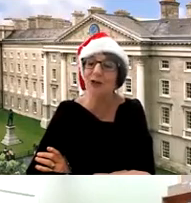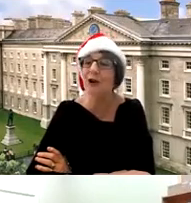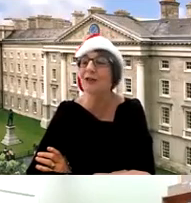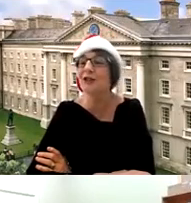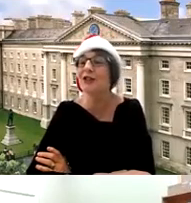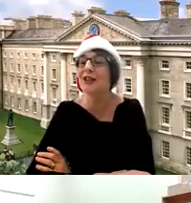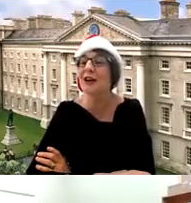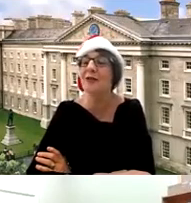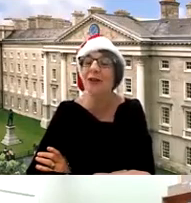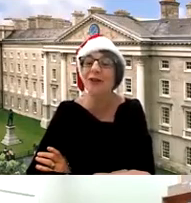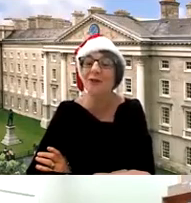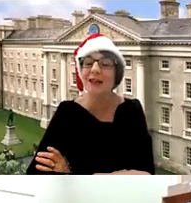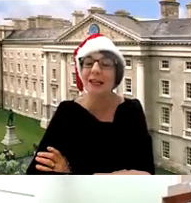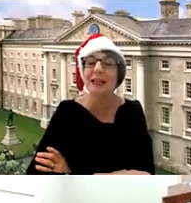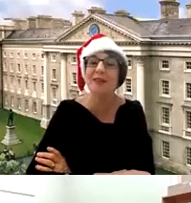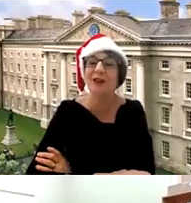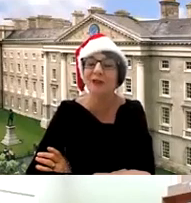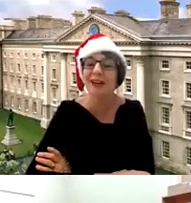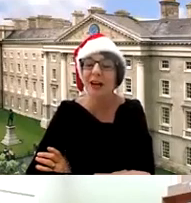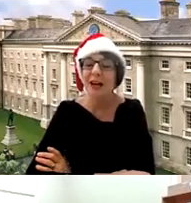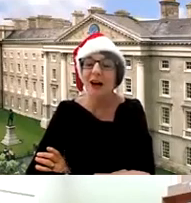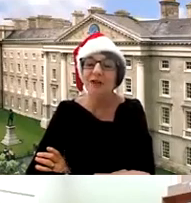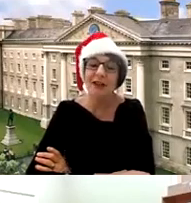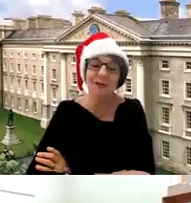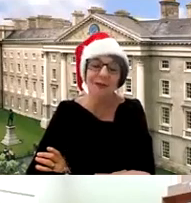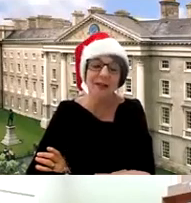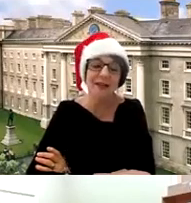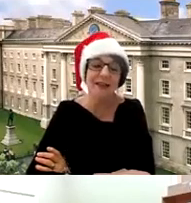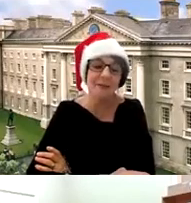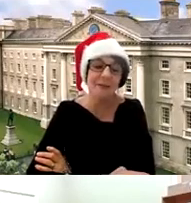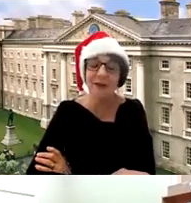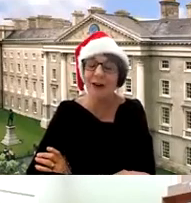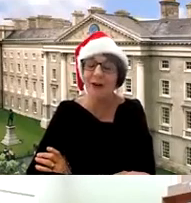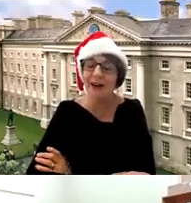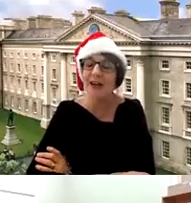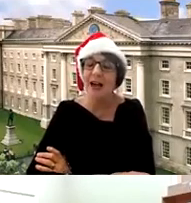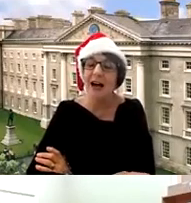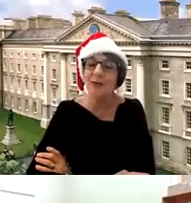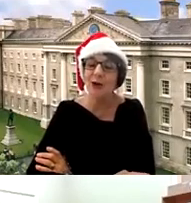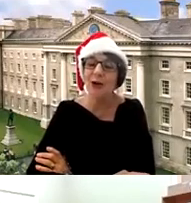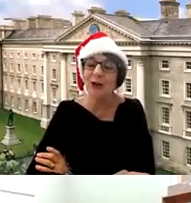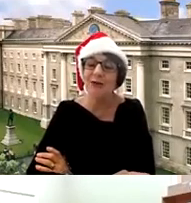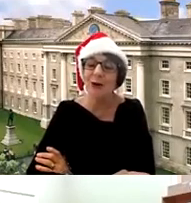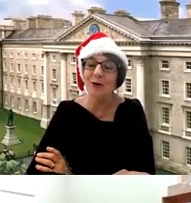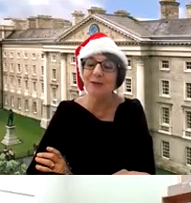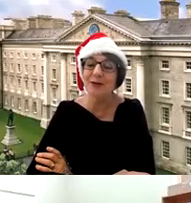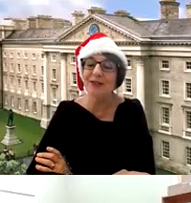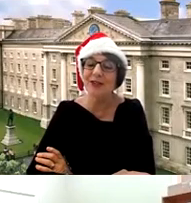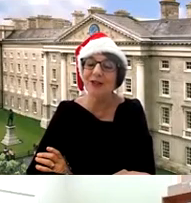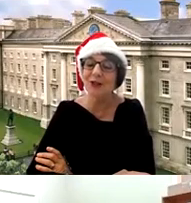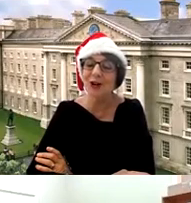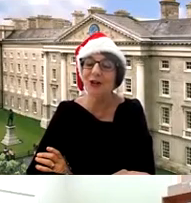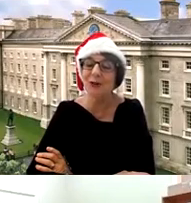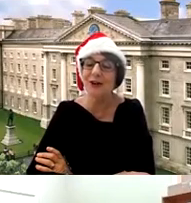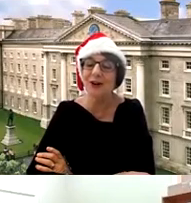it was just lovely to see everyone and create a little bit of the of the of the festus atmosphere and and we're all looking forward as mary